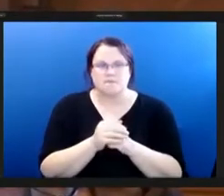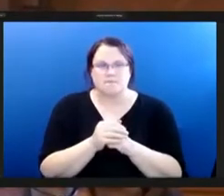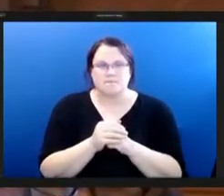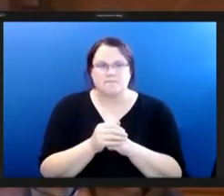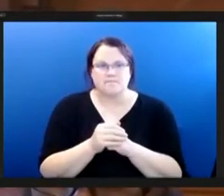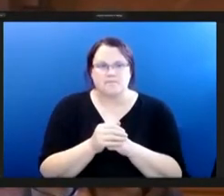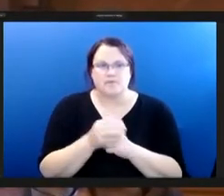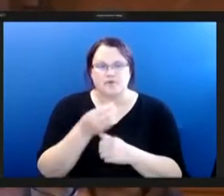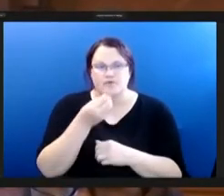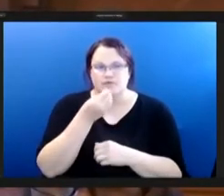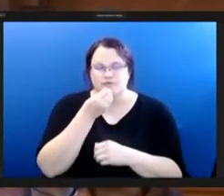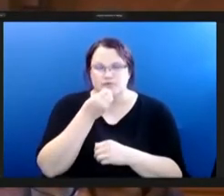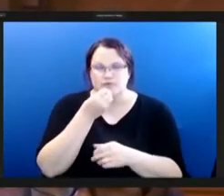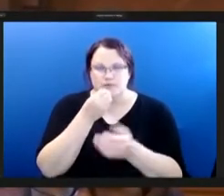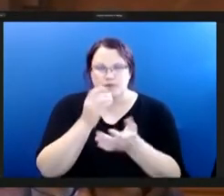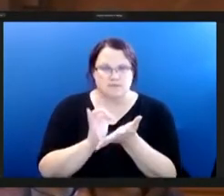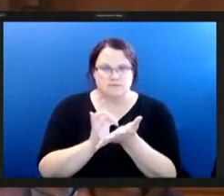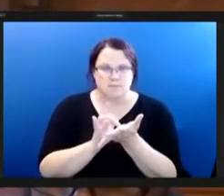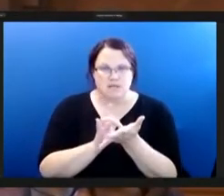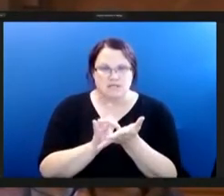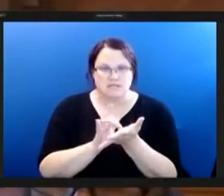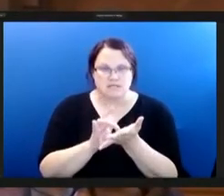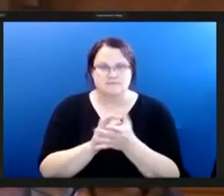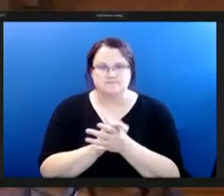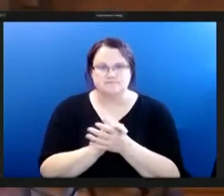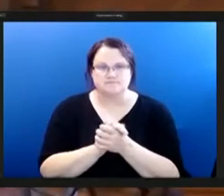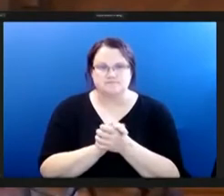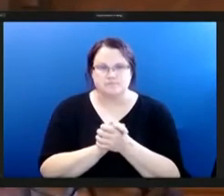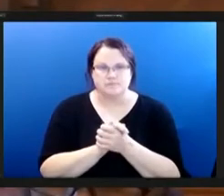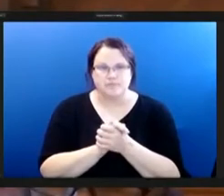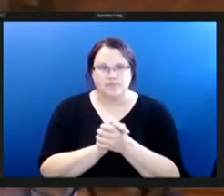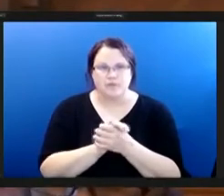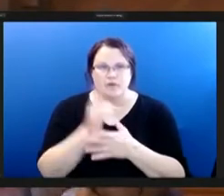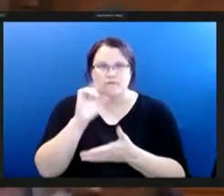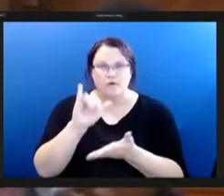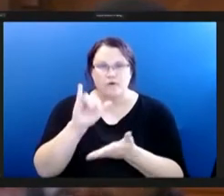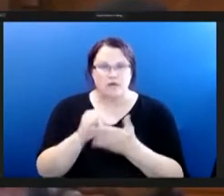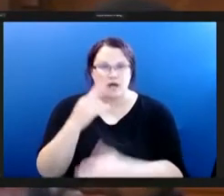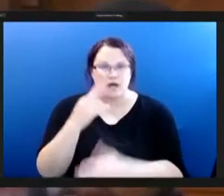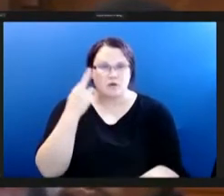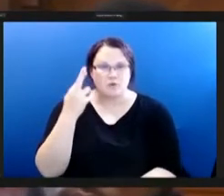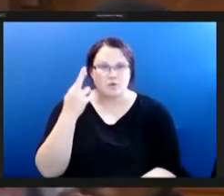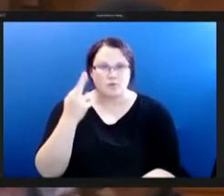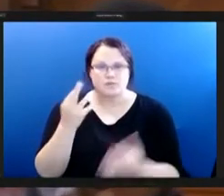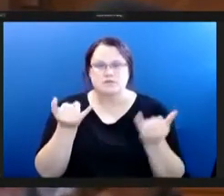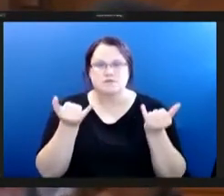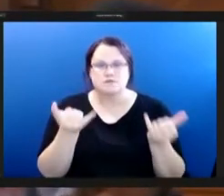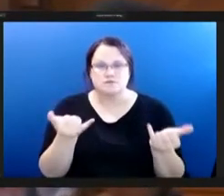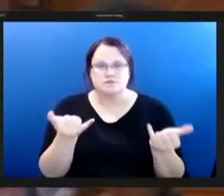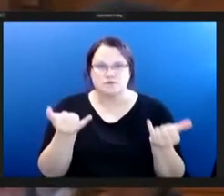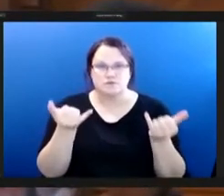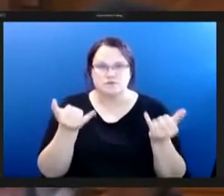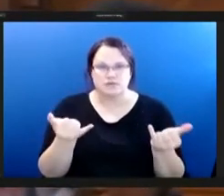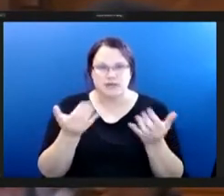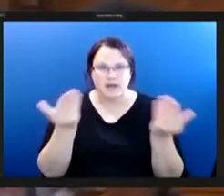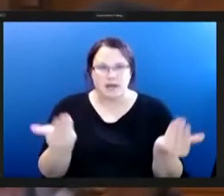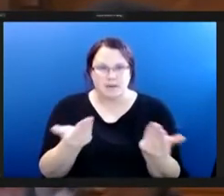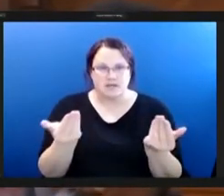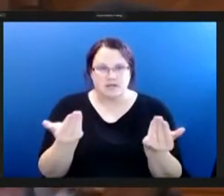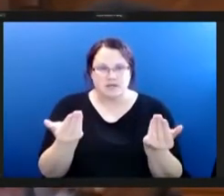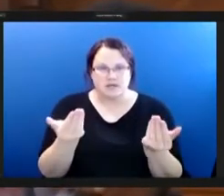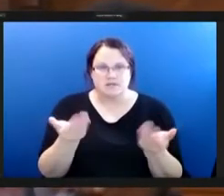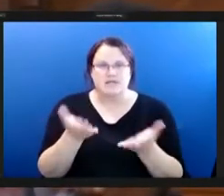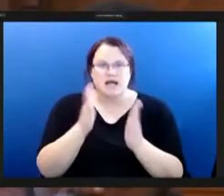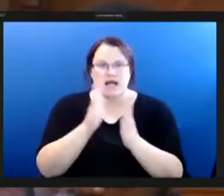as medicine and for that reason uh today i'm i'm here to call to create the 10